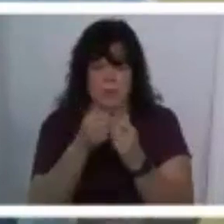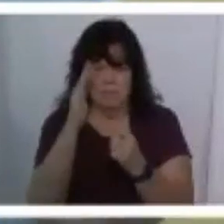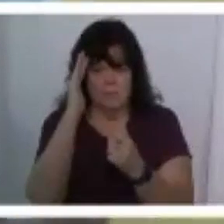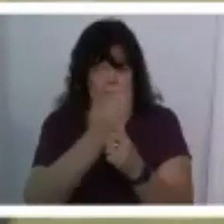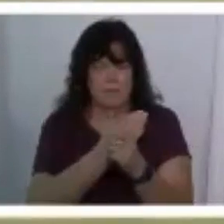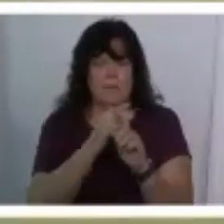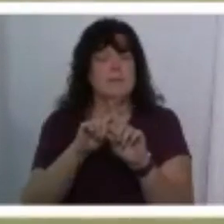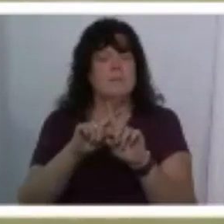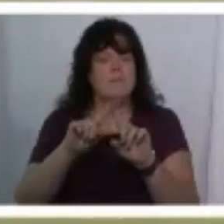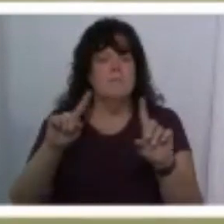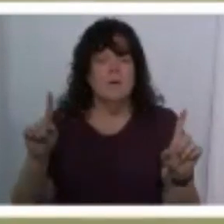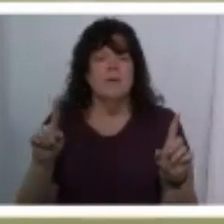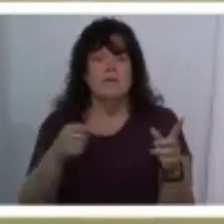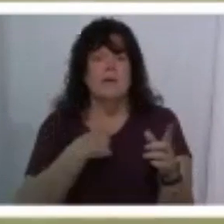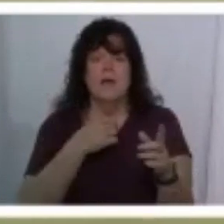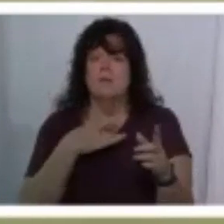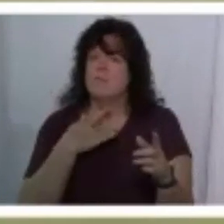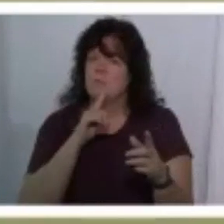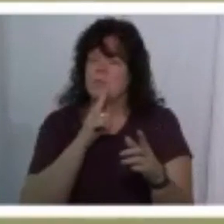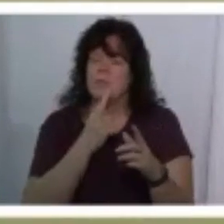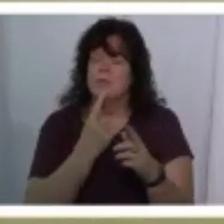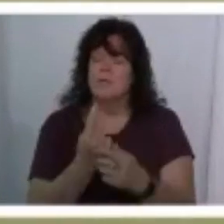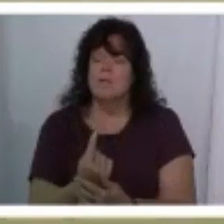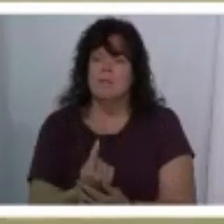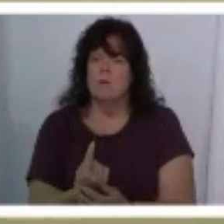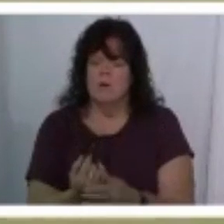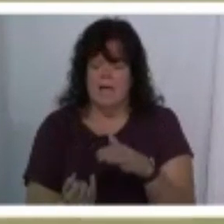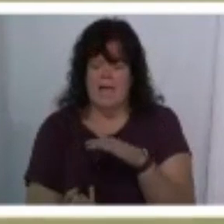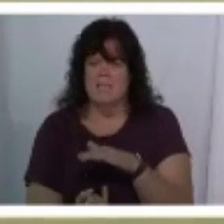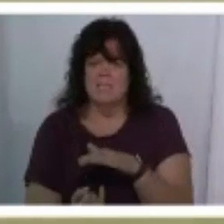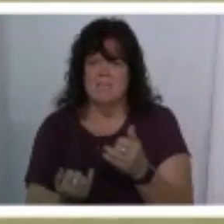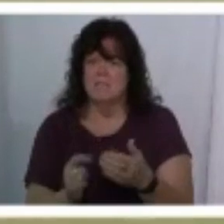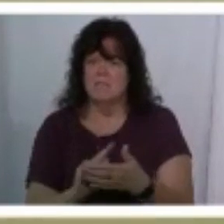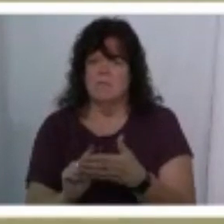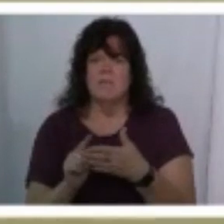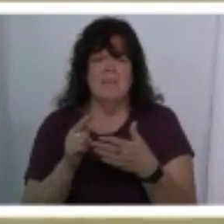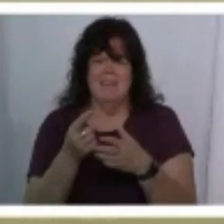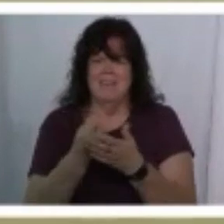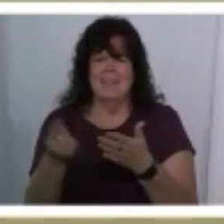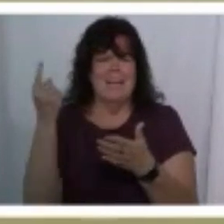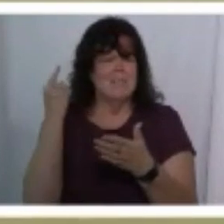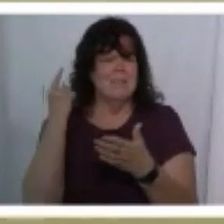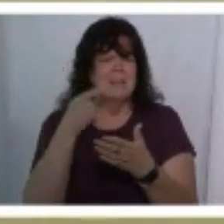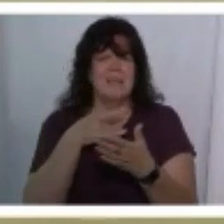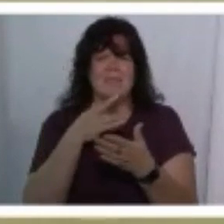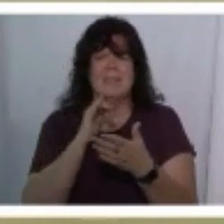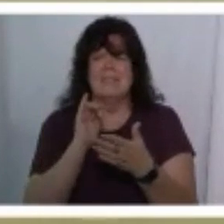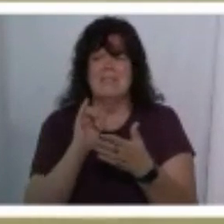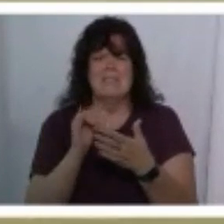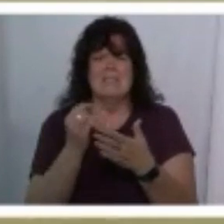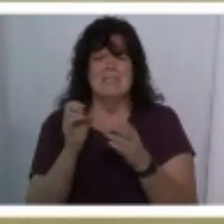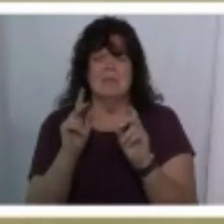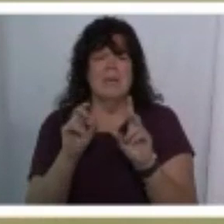i was feeling really alone this week and i was feeling really alone last week and i was just kind of like well this is